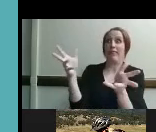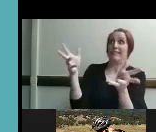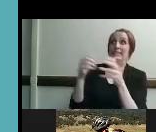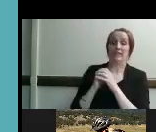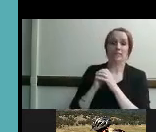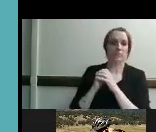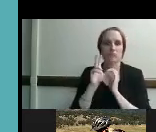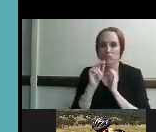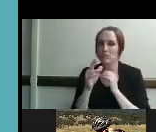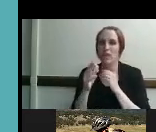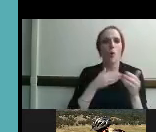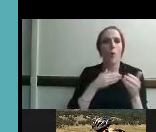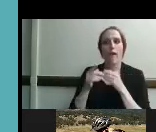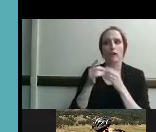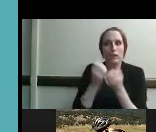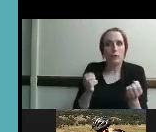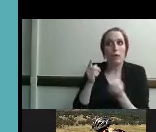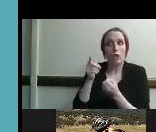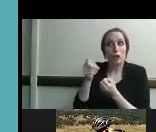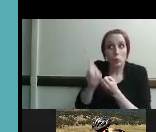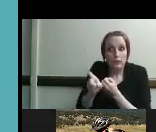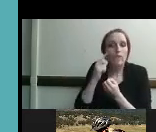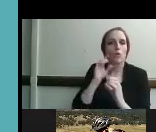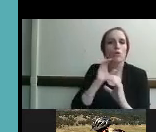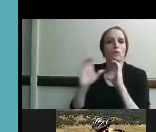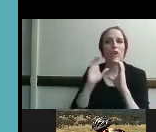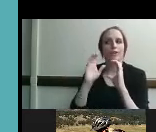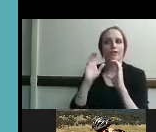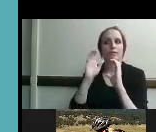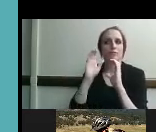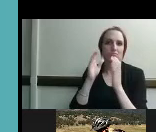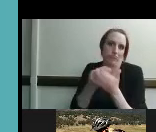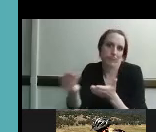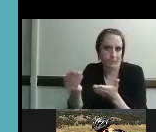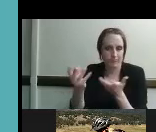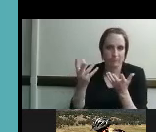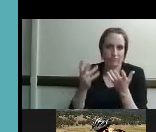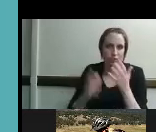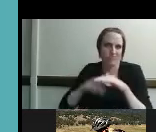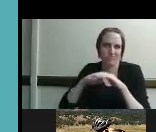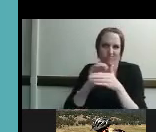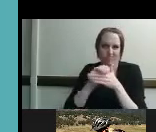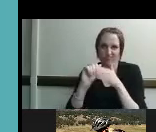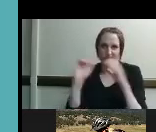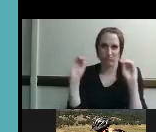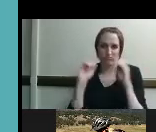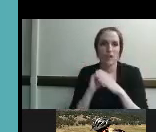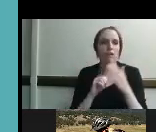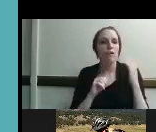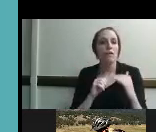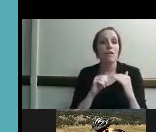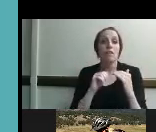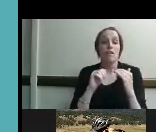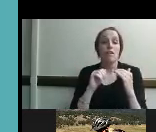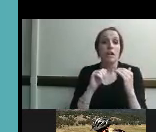person needs for that communication there's no specific equipment list instead what the consumer